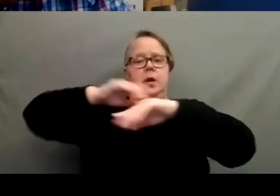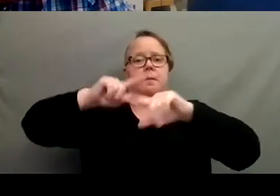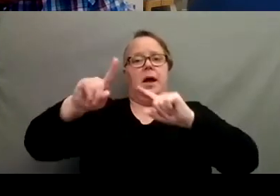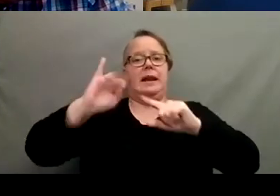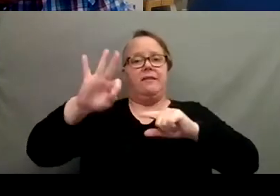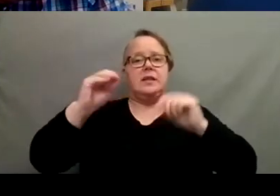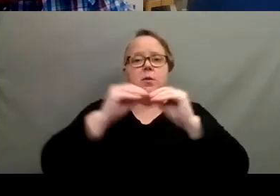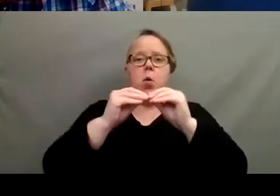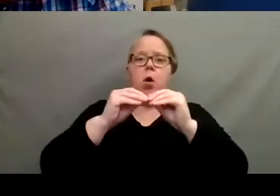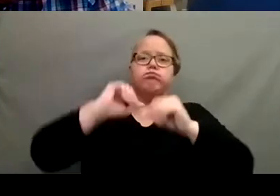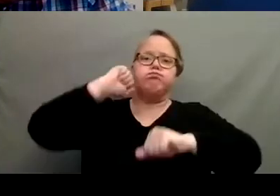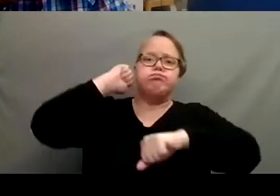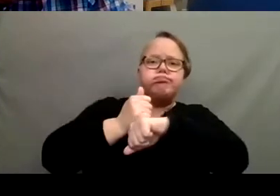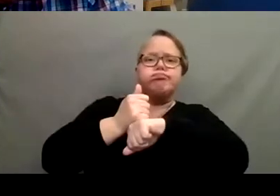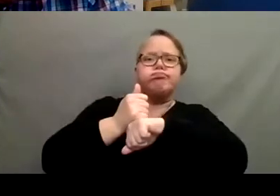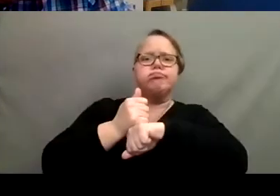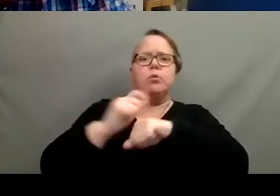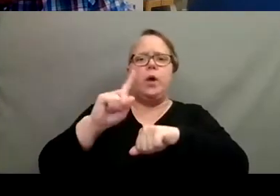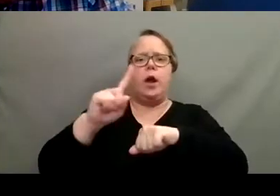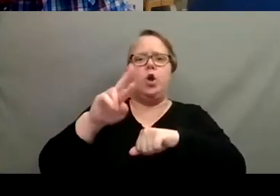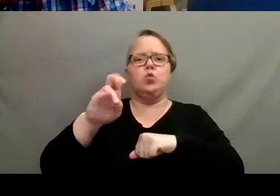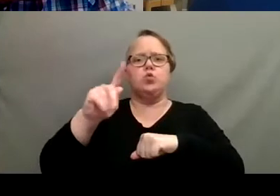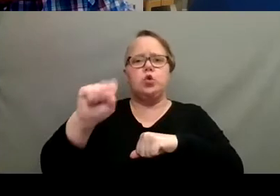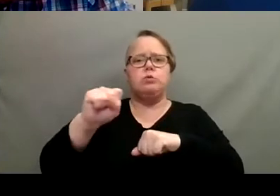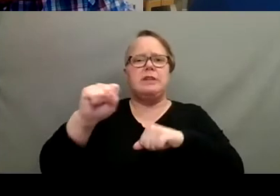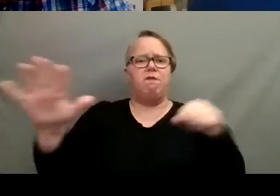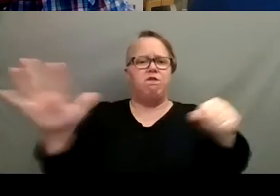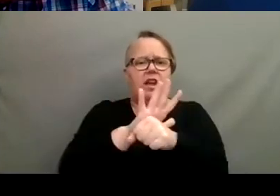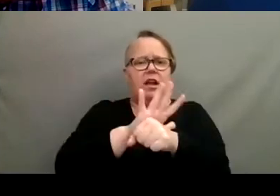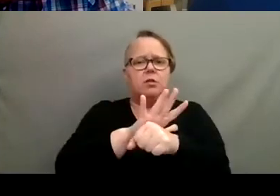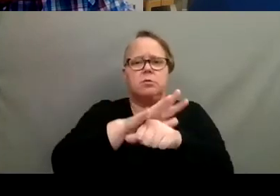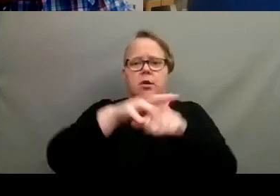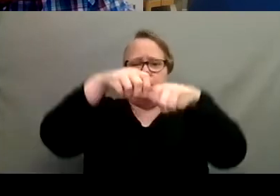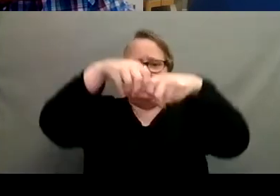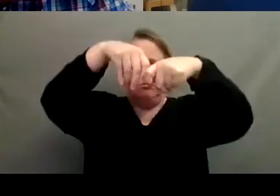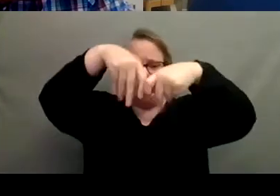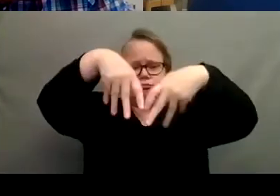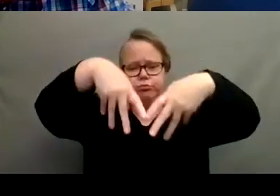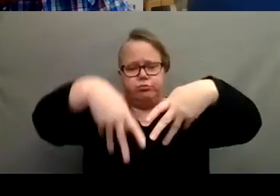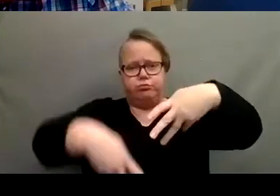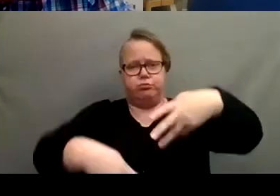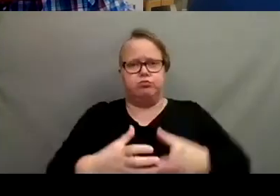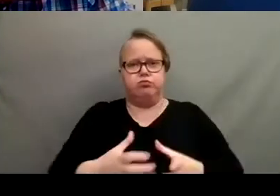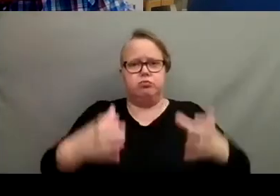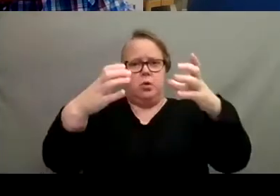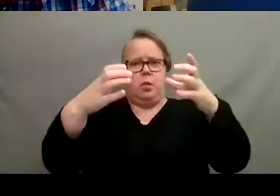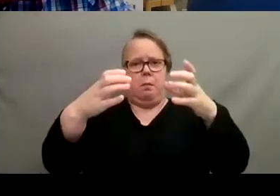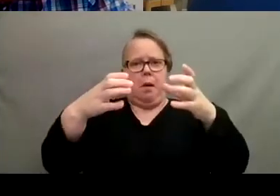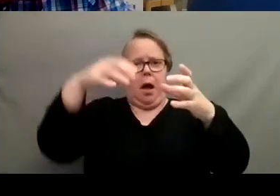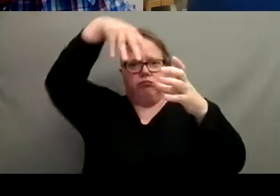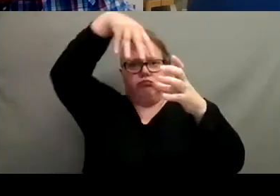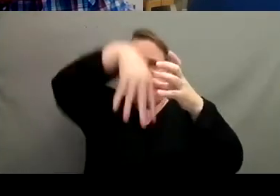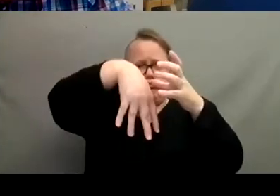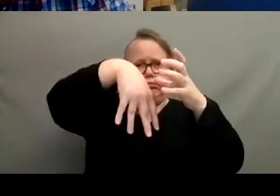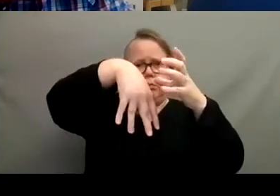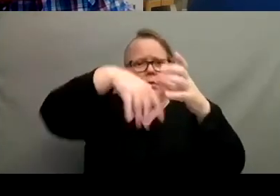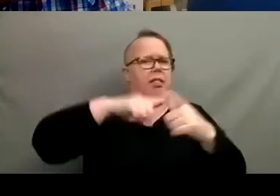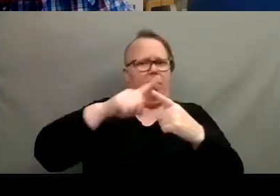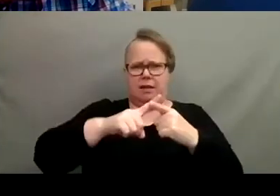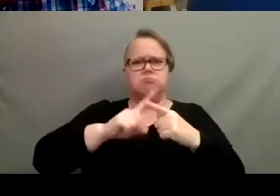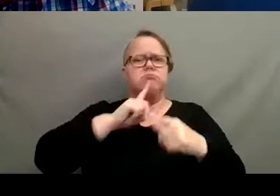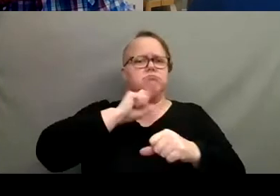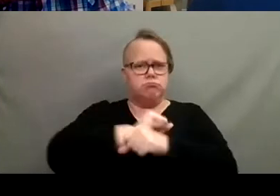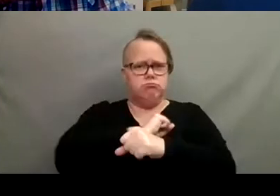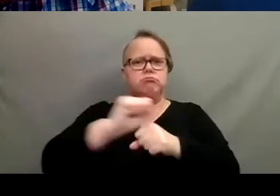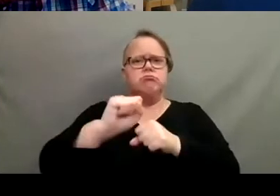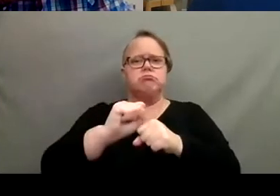established house plant where the roots have filled that entire, um, pot, um, then certainly, yeah, the